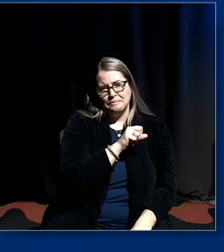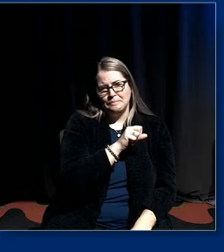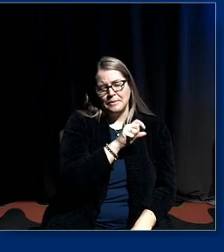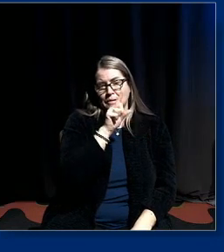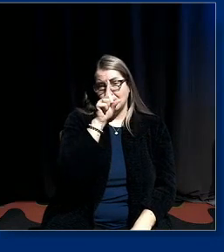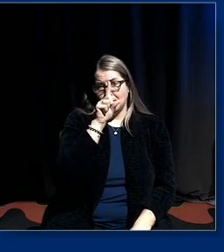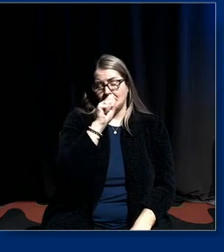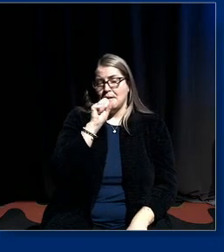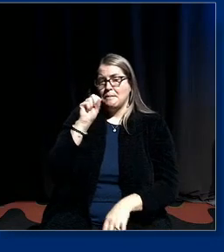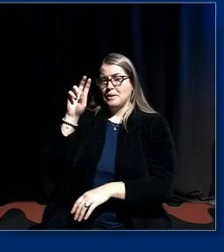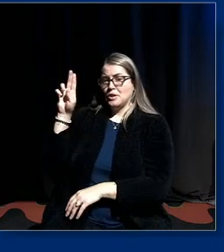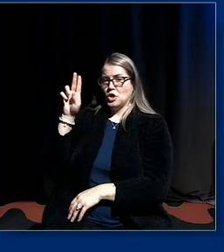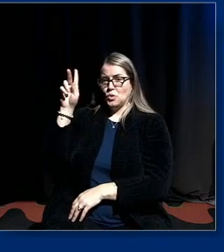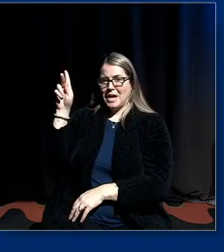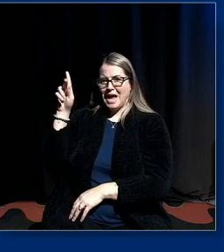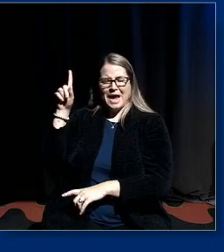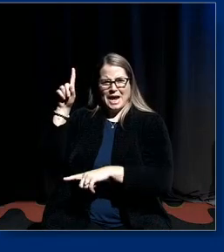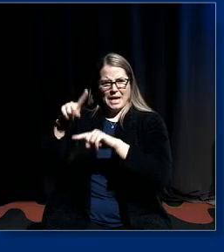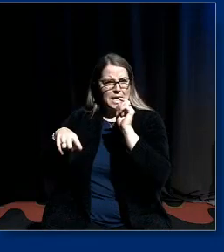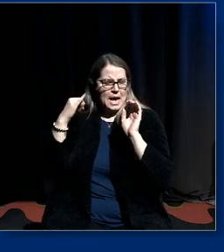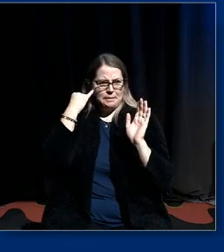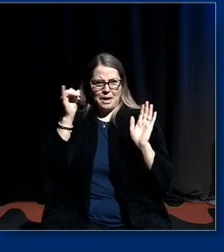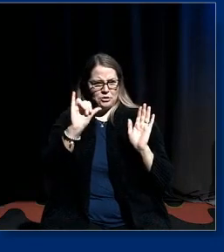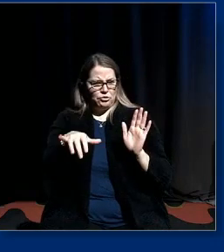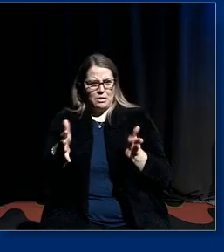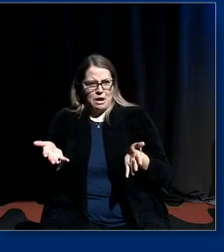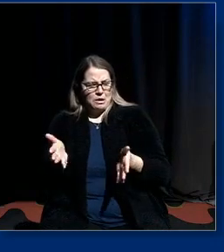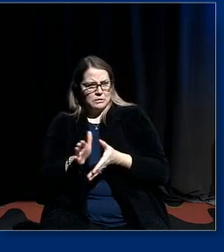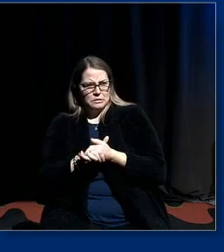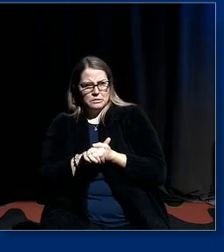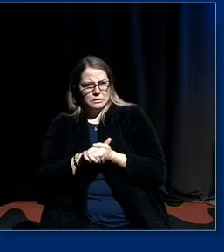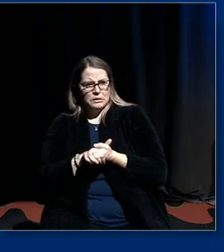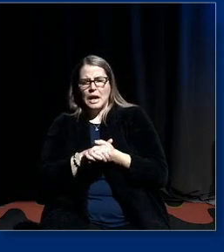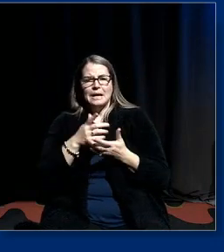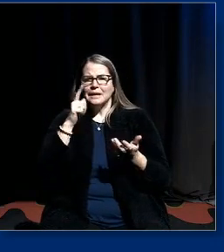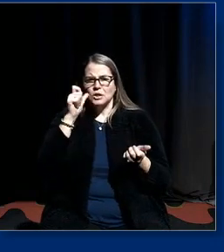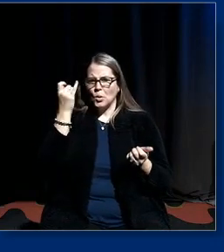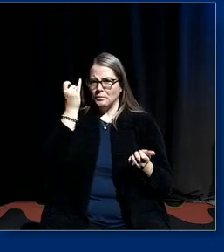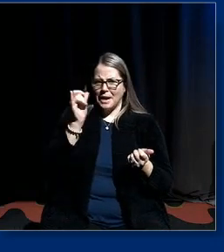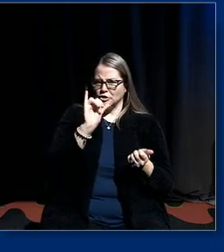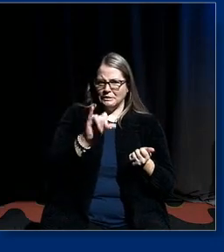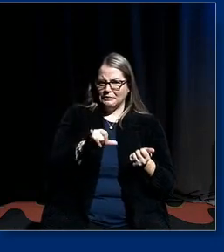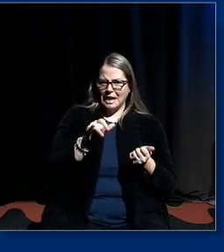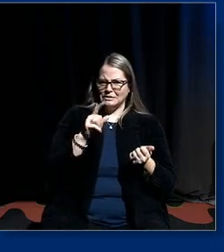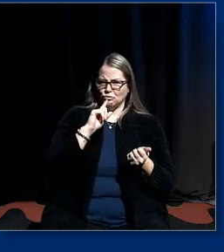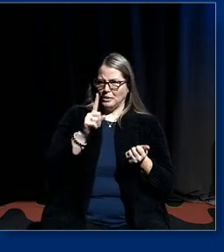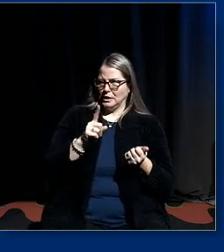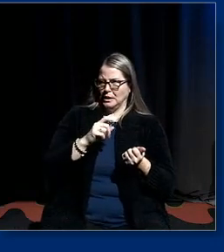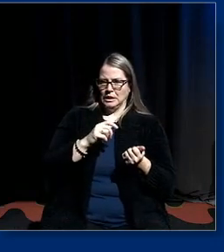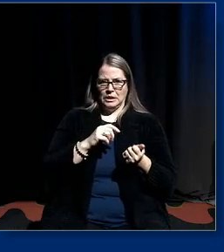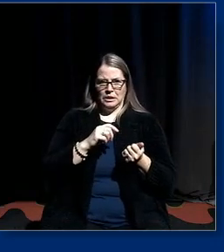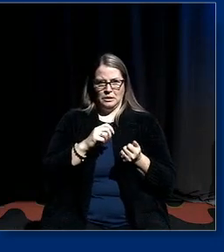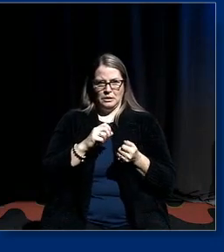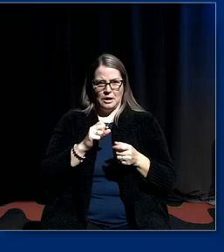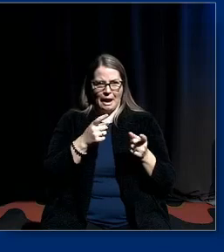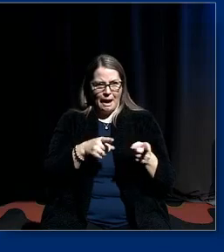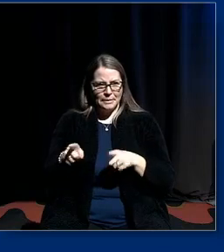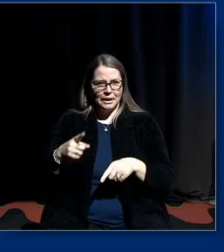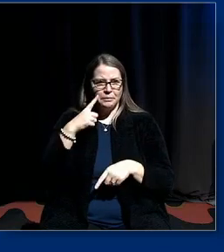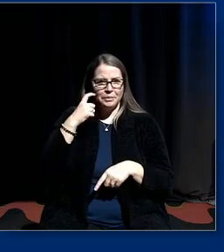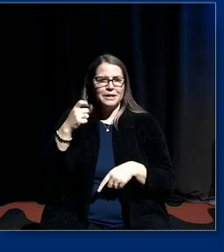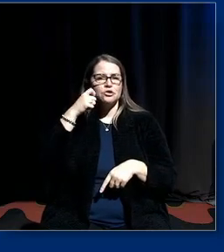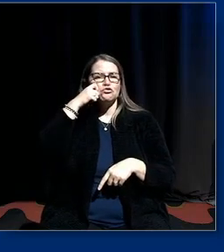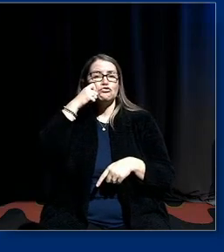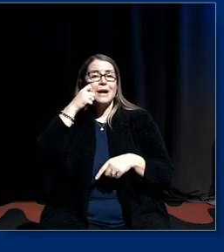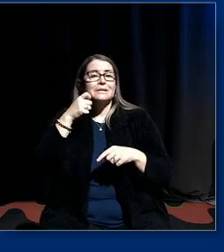in the uk can't even imagine that they they they they don't imagine that that's the thing because racism happens over there